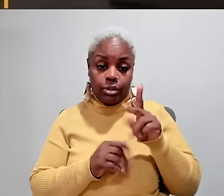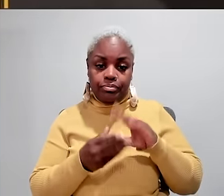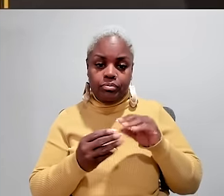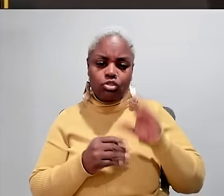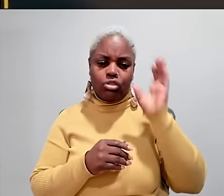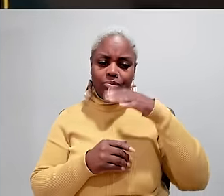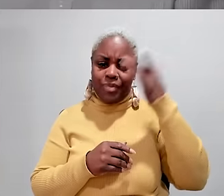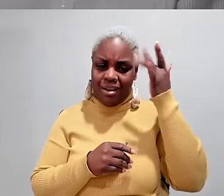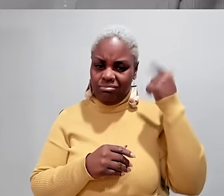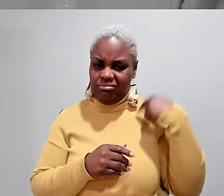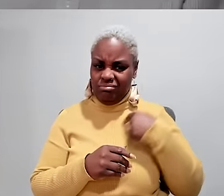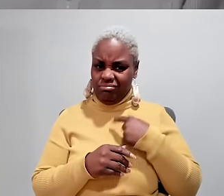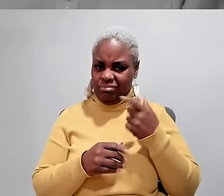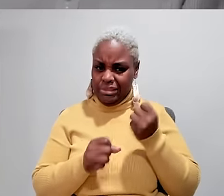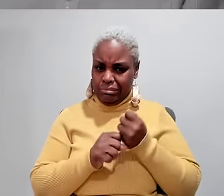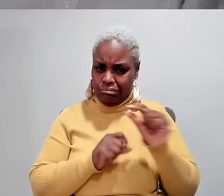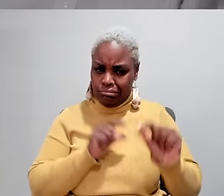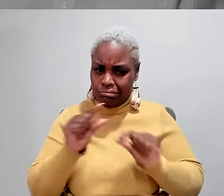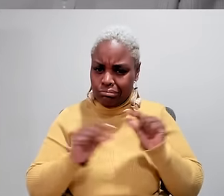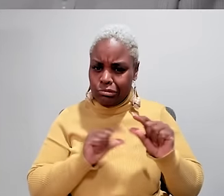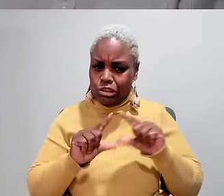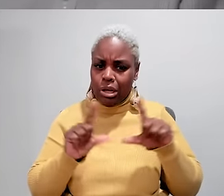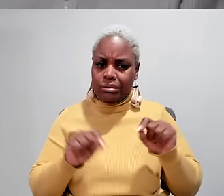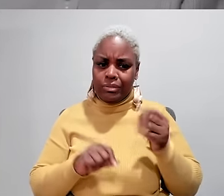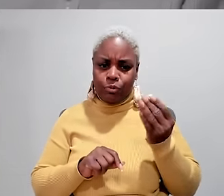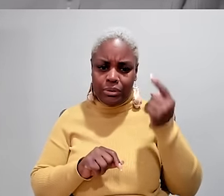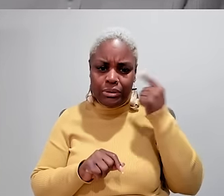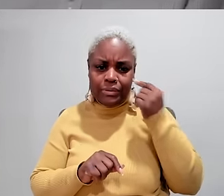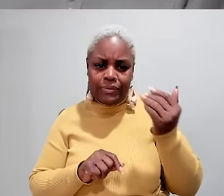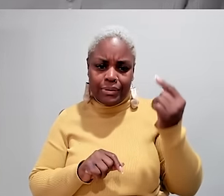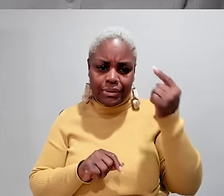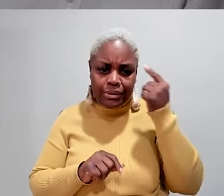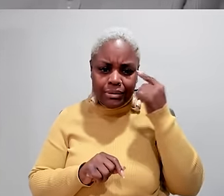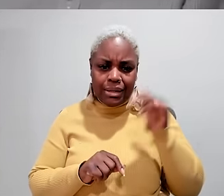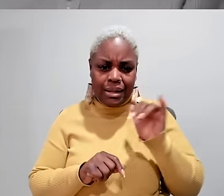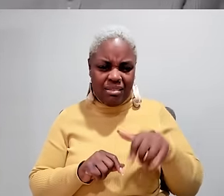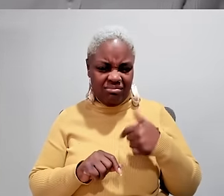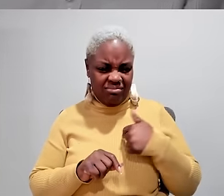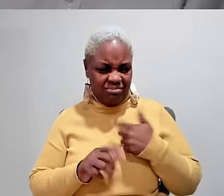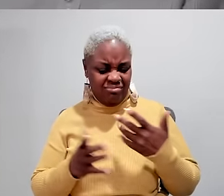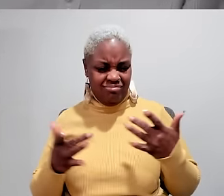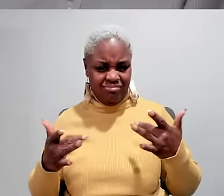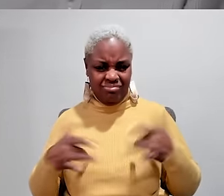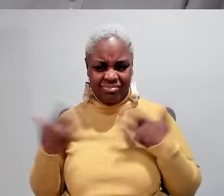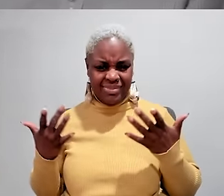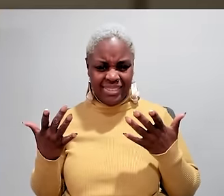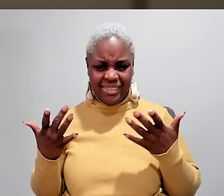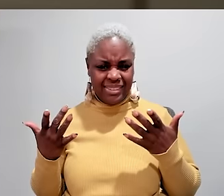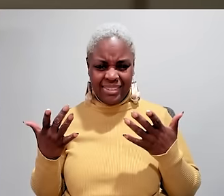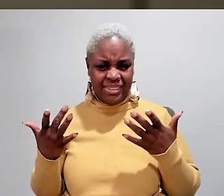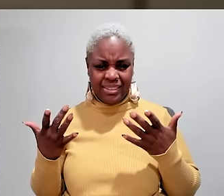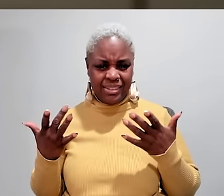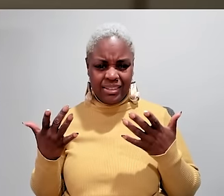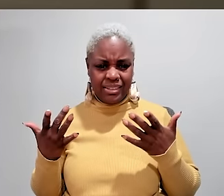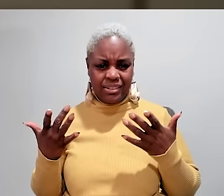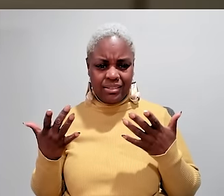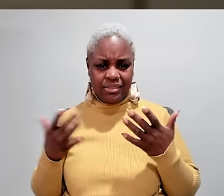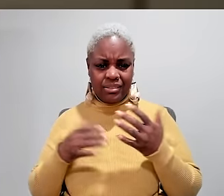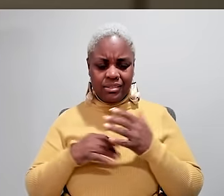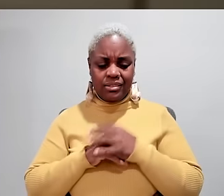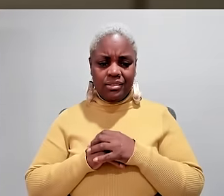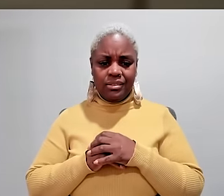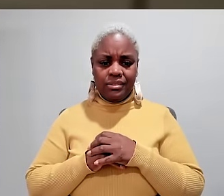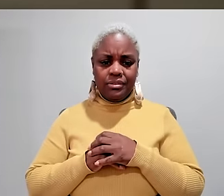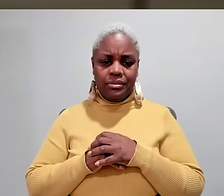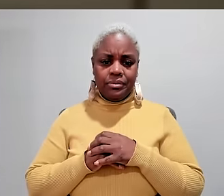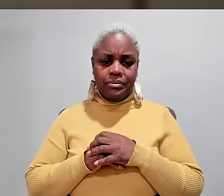.50. JARED JR.: It was strange, because we'd get these little checks for 14 cents, 15 cents, you know, things like that. And I'm going,